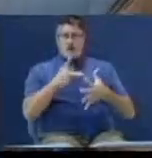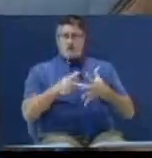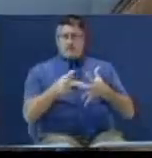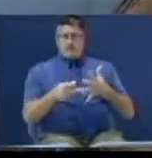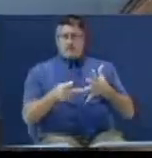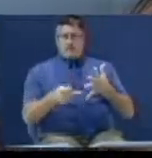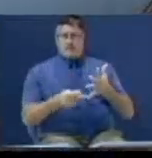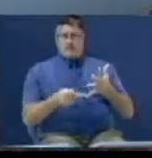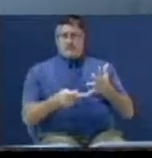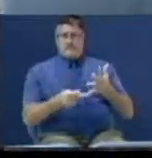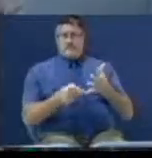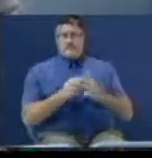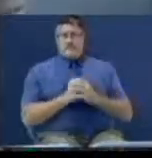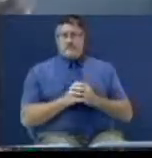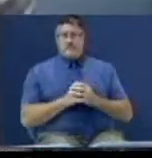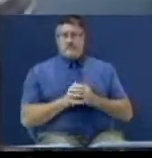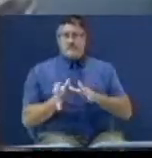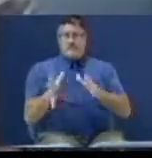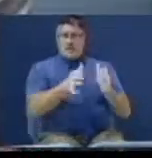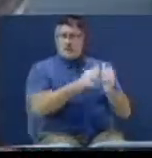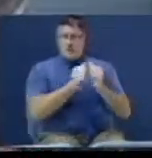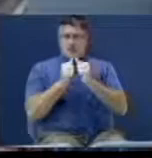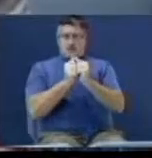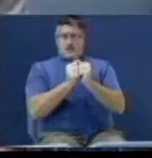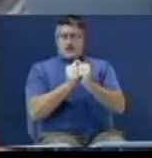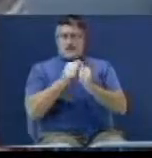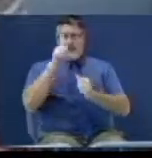Shouldn't the unity of this church be a priority?